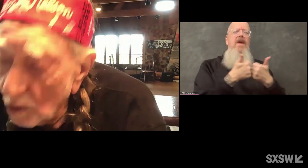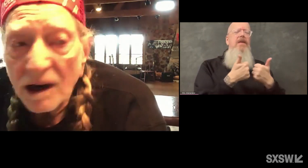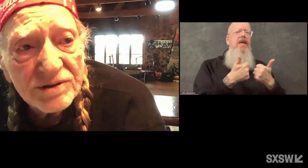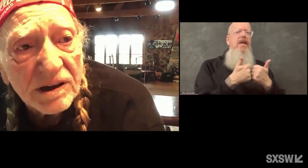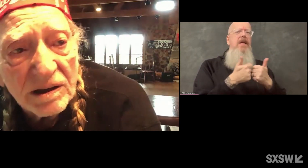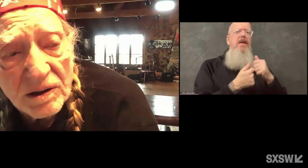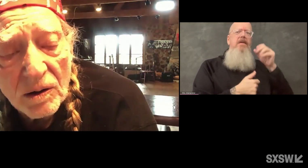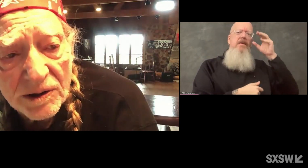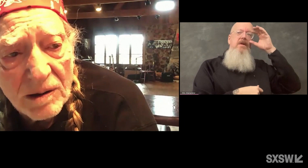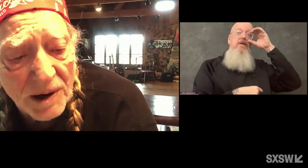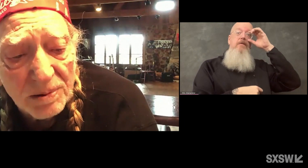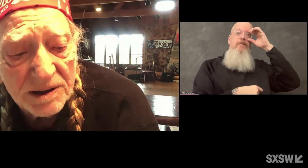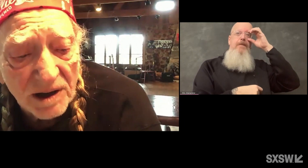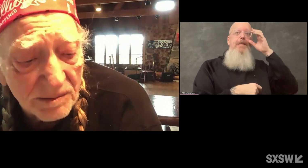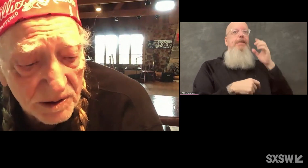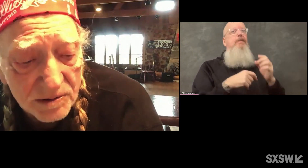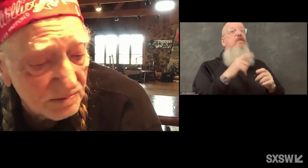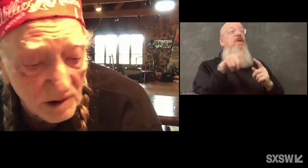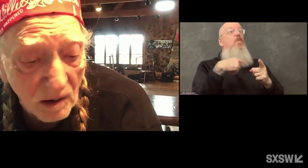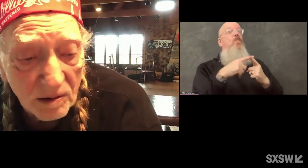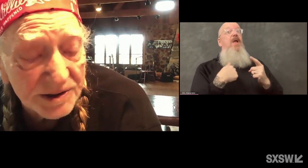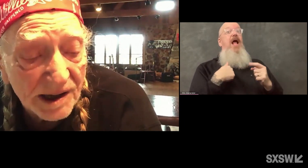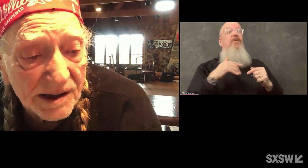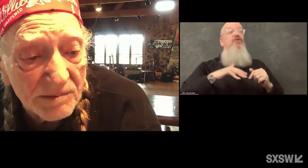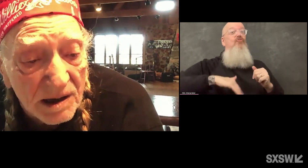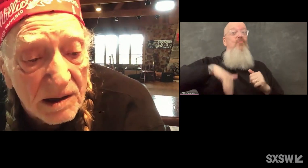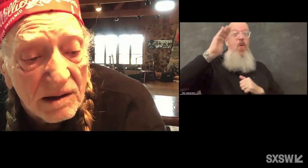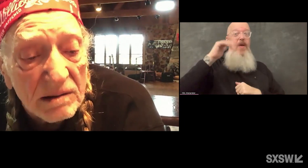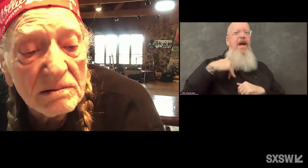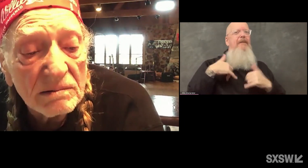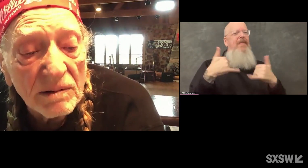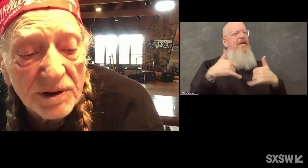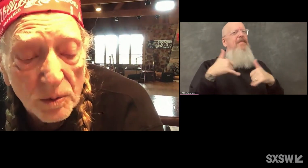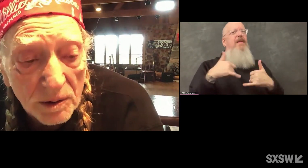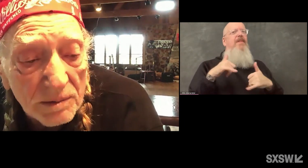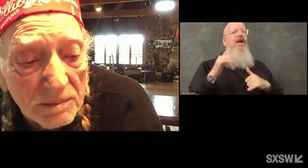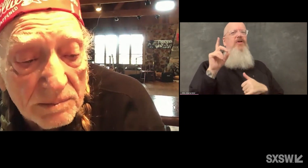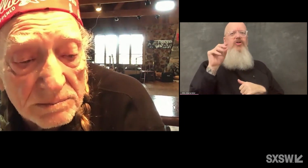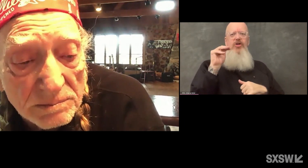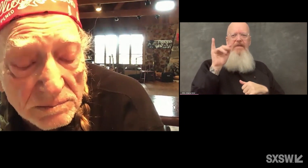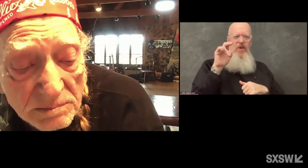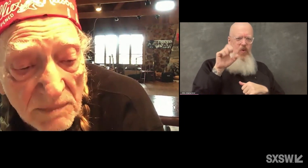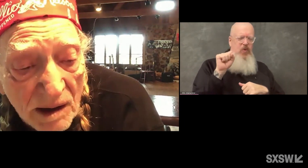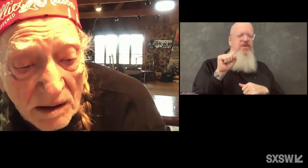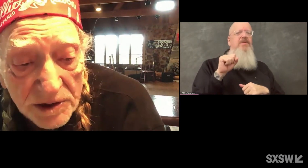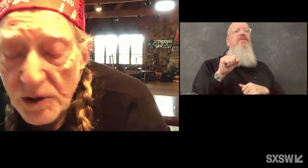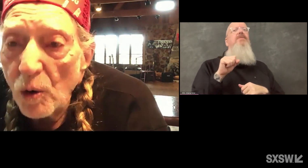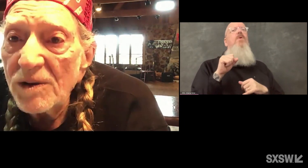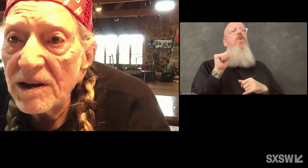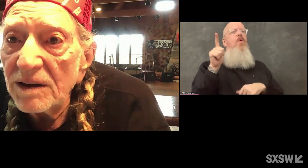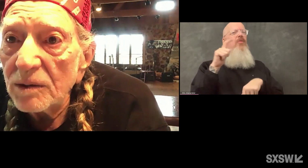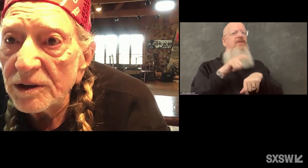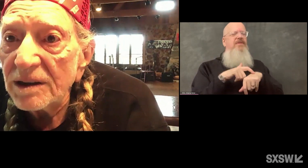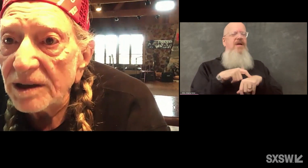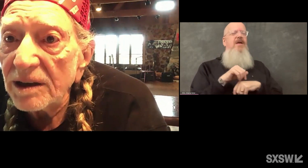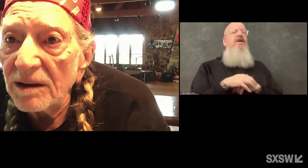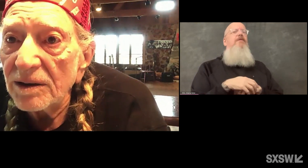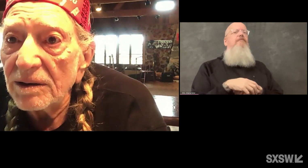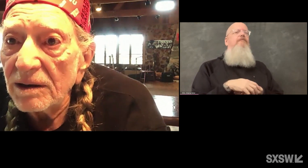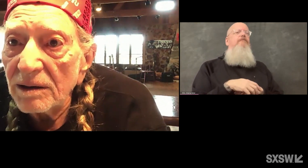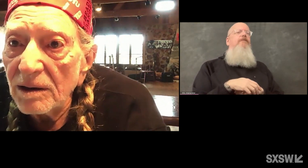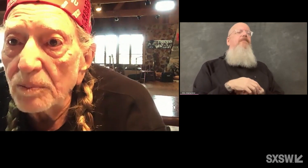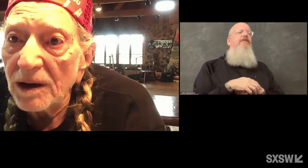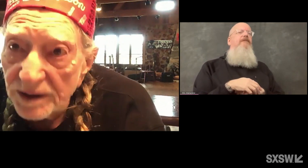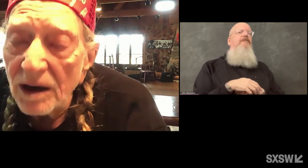And when I was a kid growing up, I played dominoes all the time. There were these old men that would get